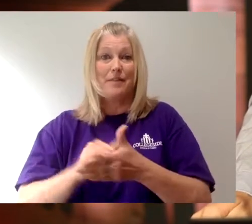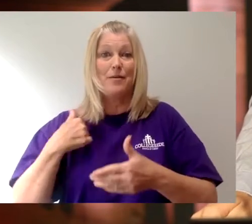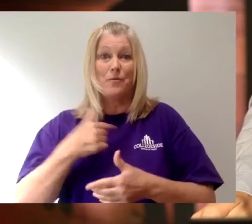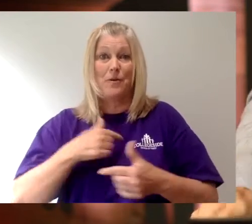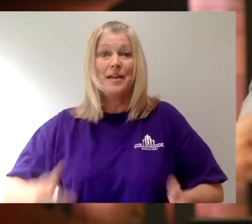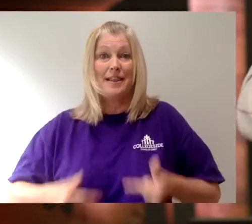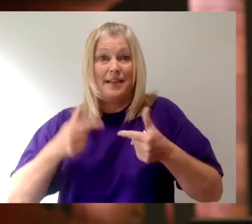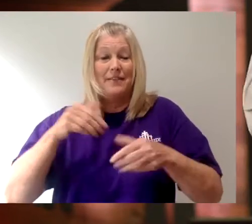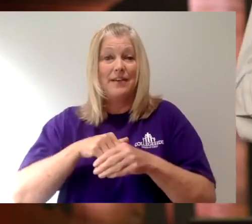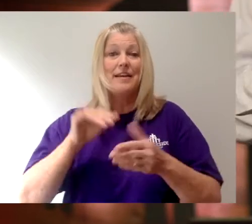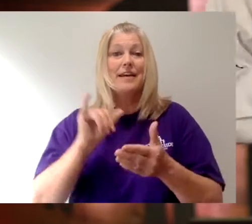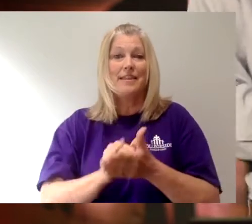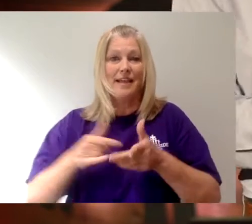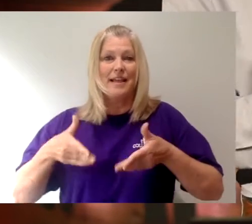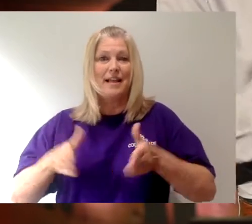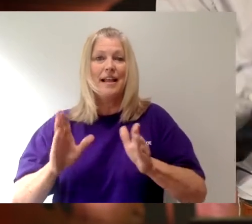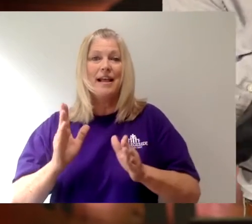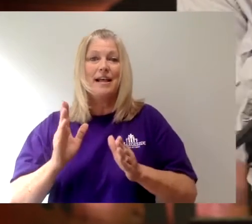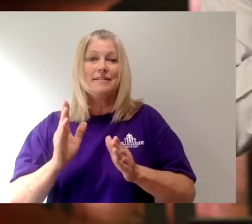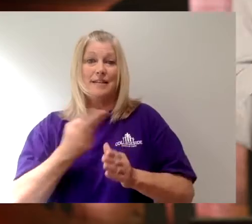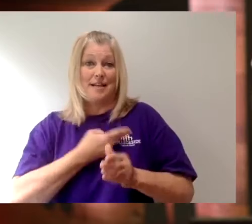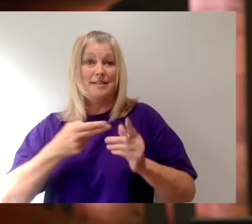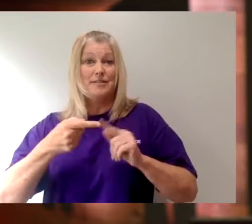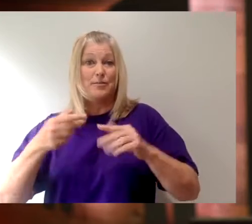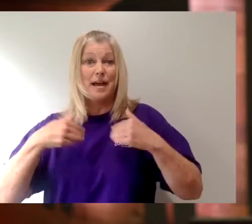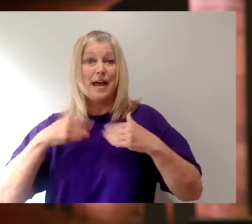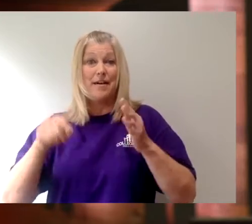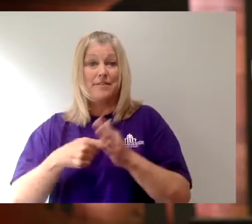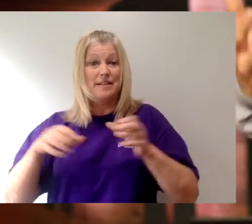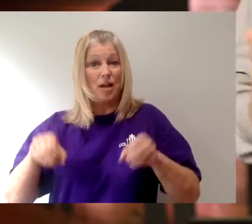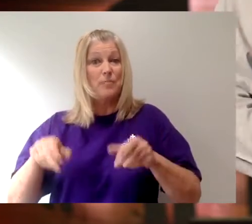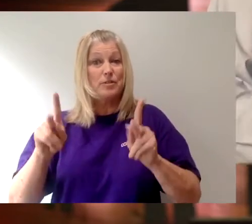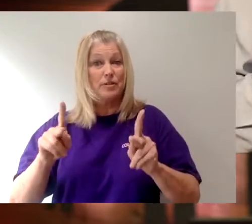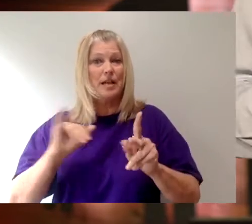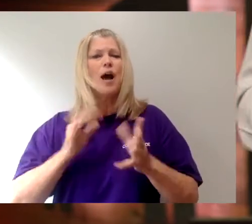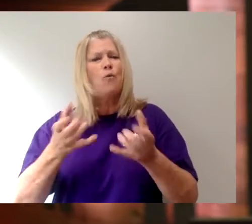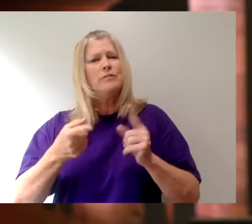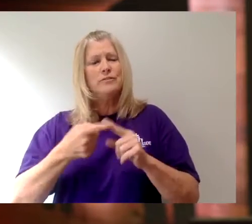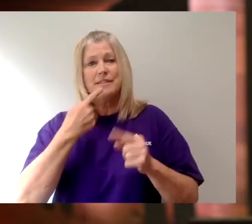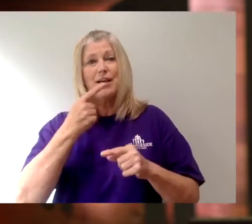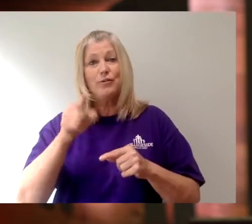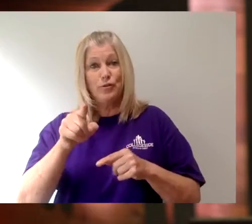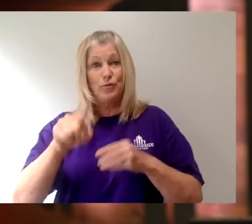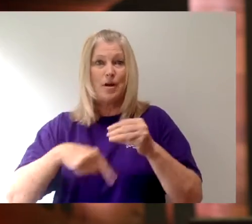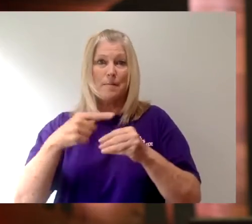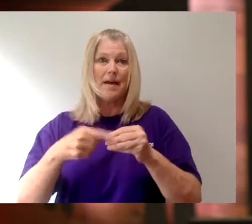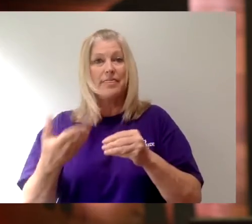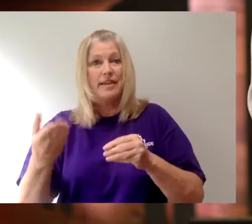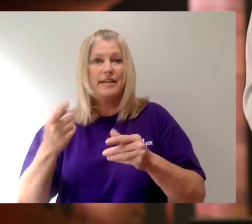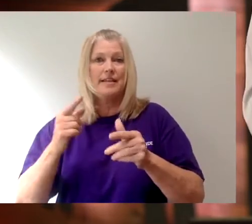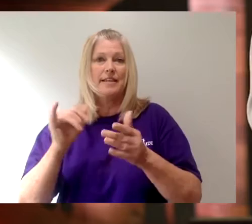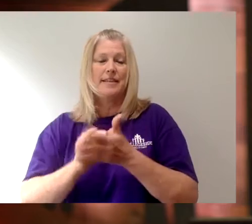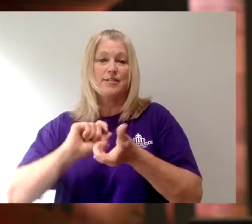in that affords us this opportunity. I want to tell you, as things begin to shift, a couple of